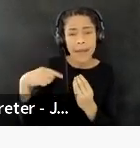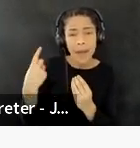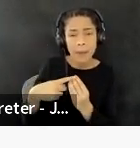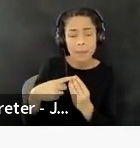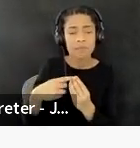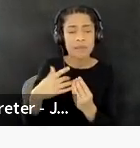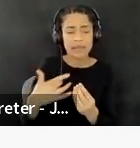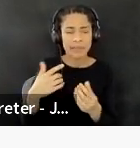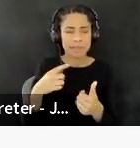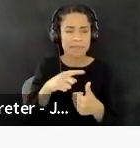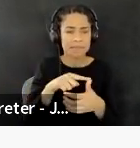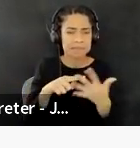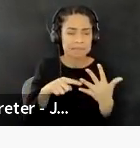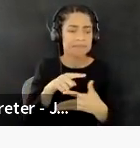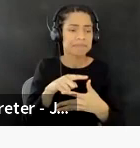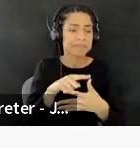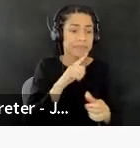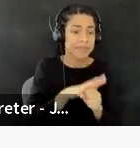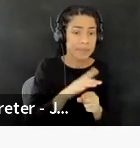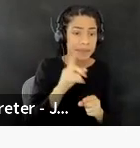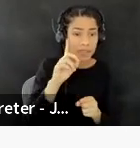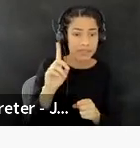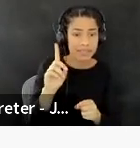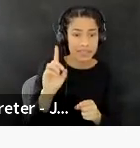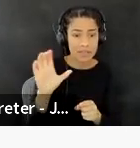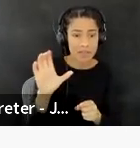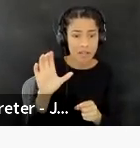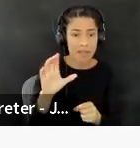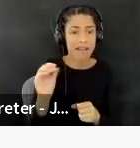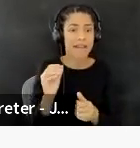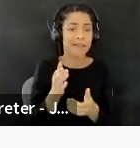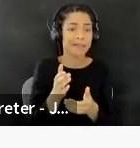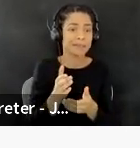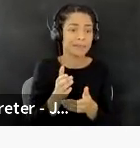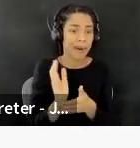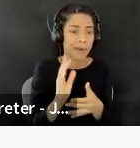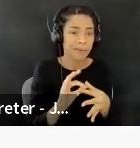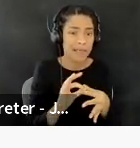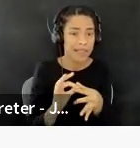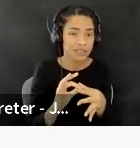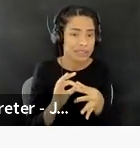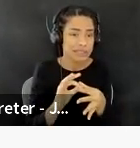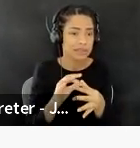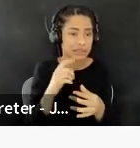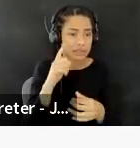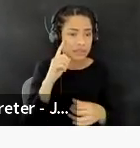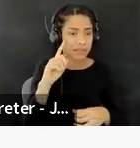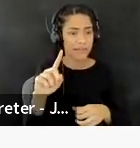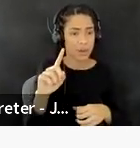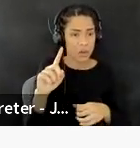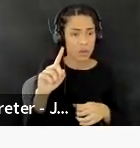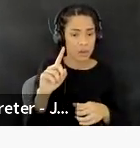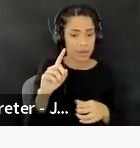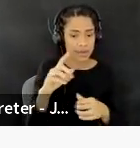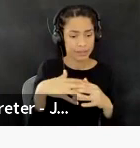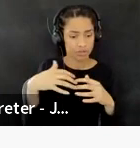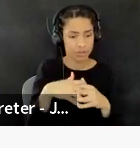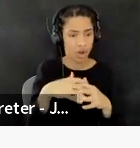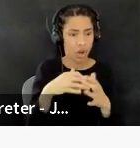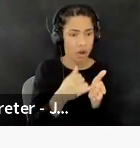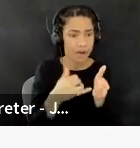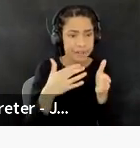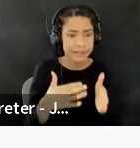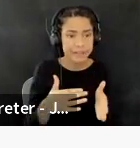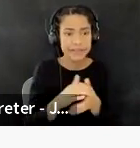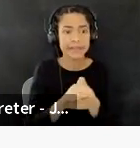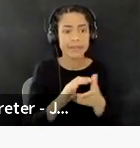commitments to decolonization and right relations to, um, indigenous artists and communities, um, land